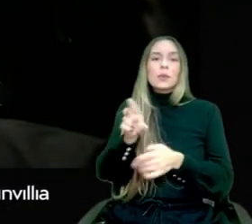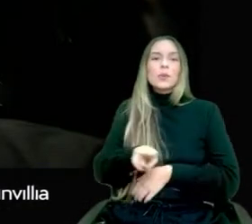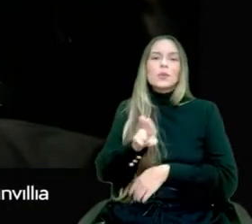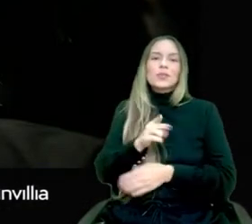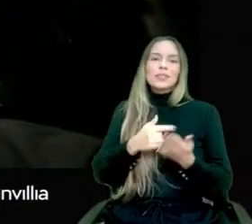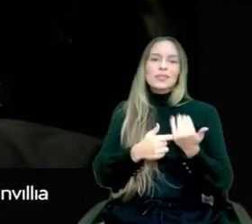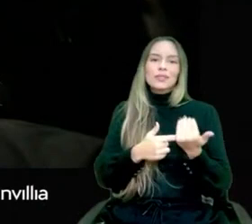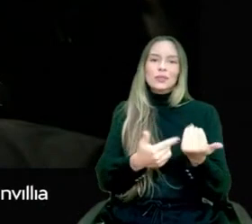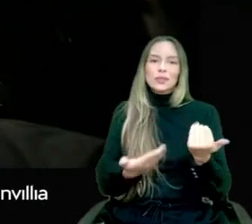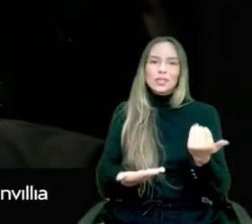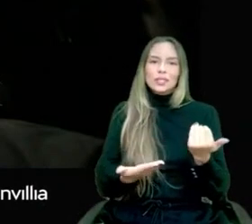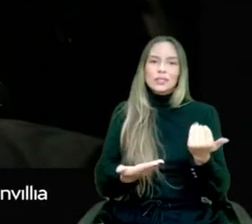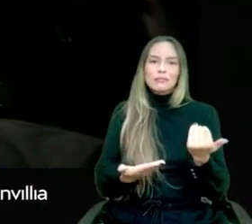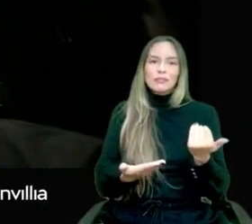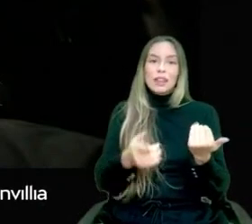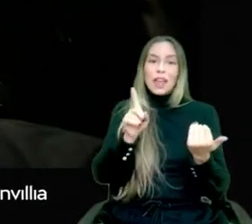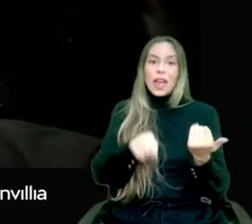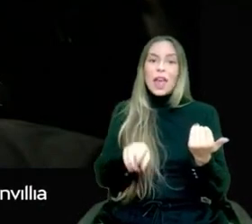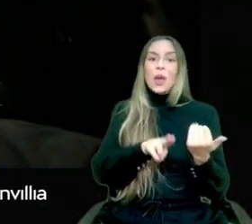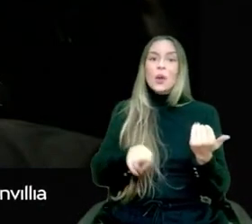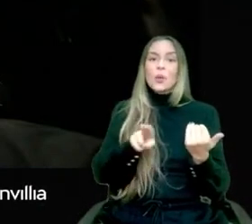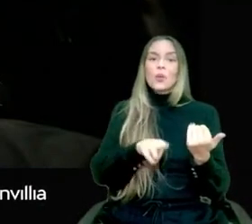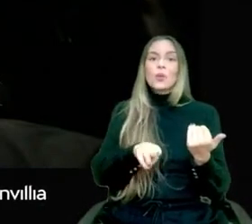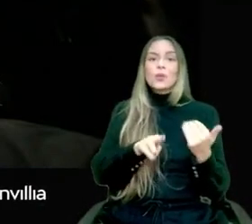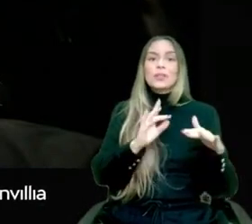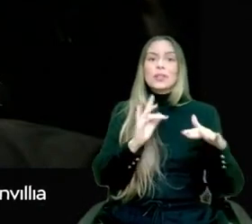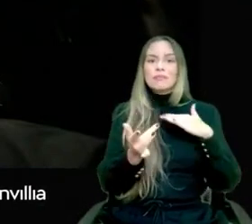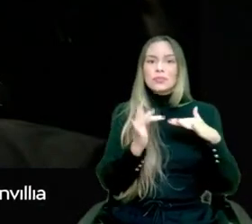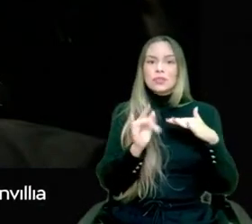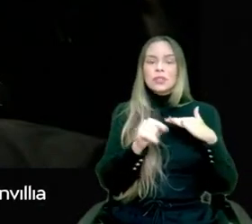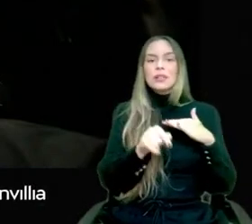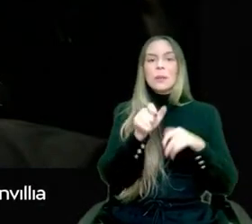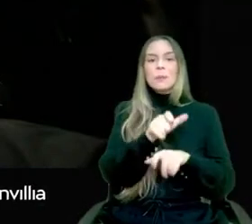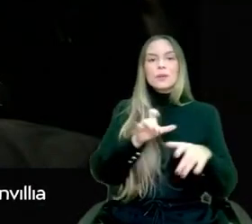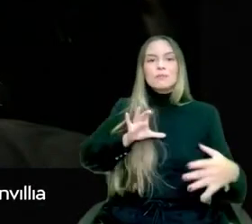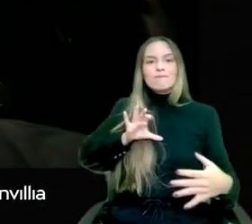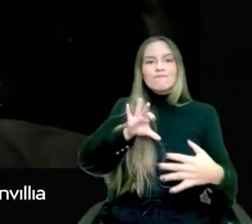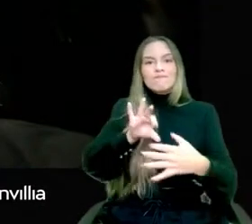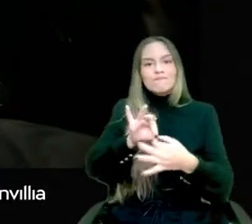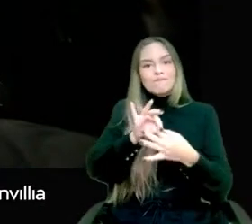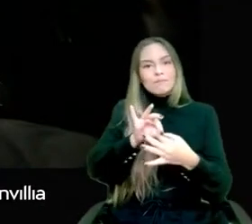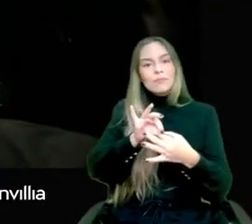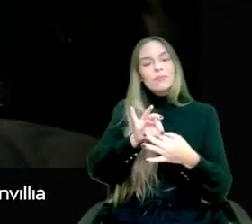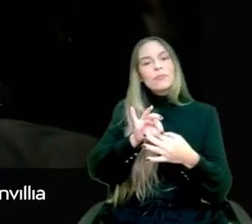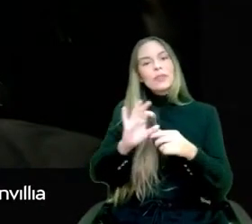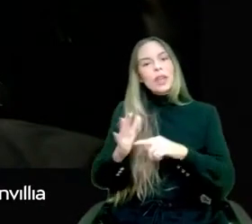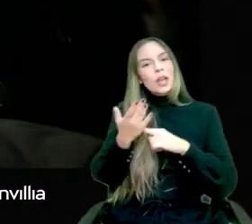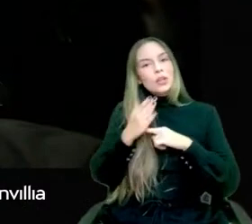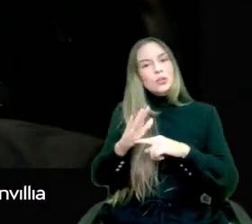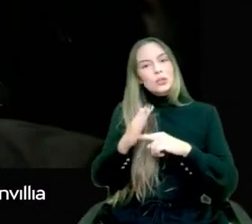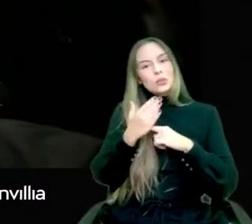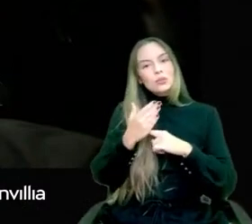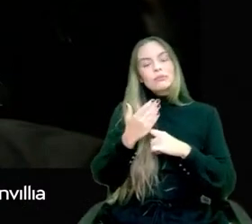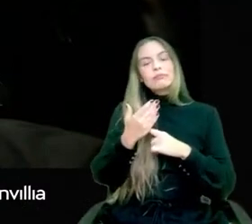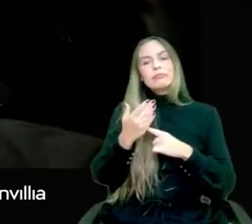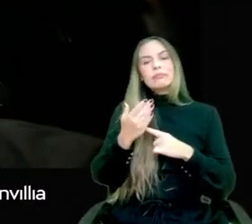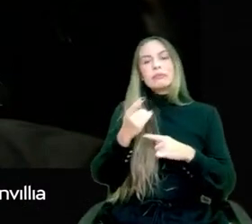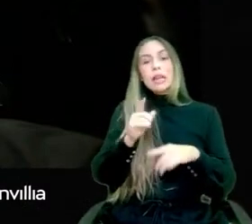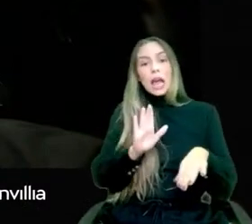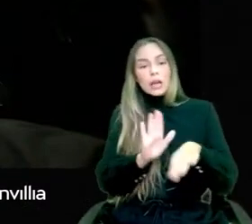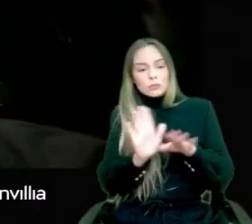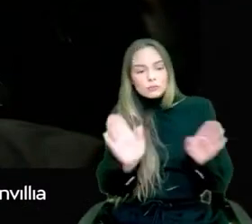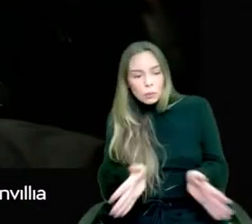social networks, people have engaged with each other to help the immediate priority